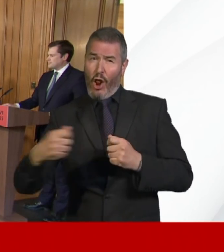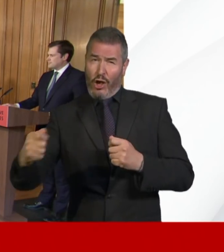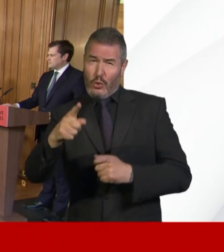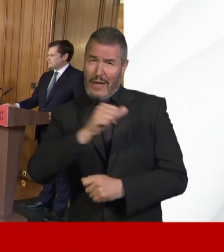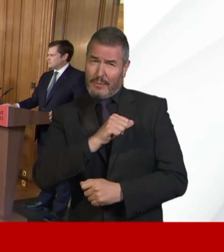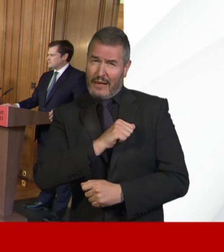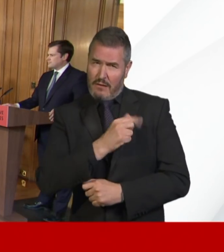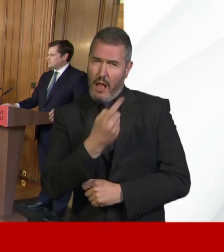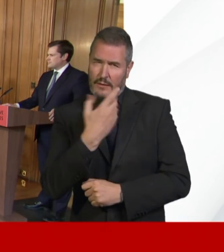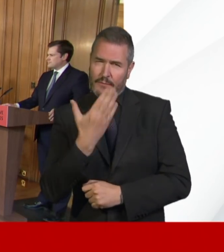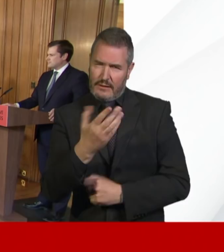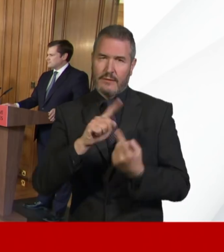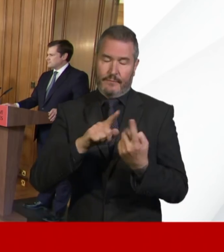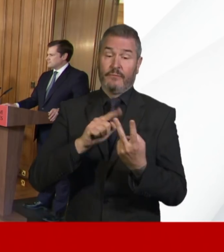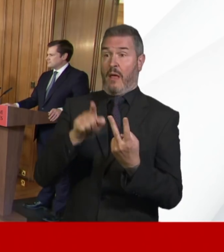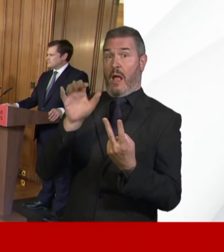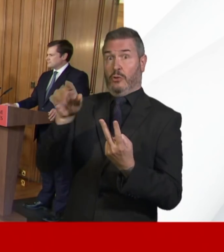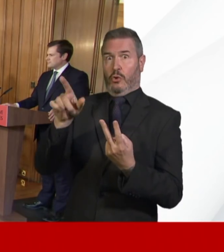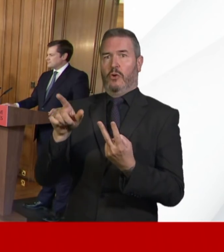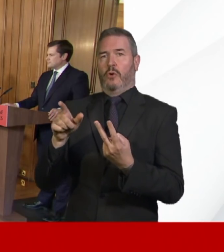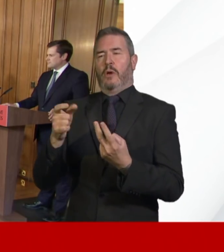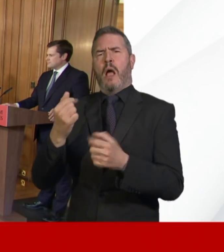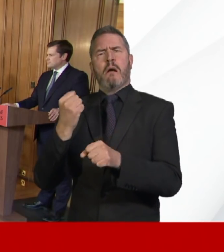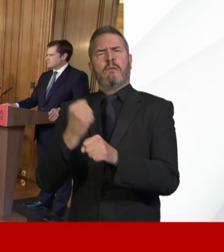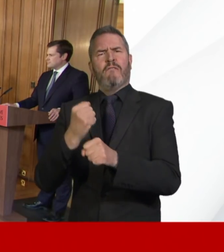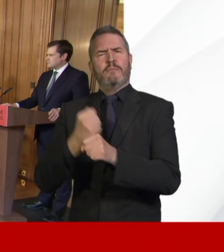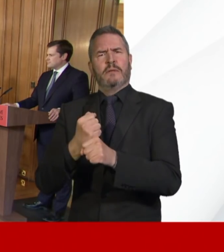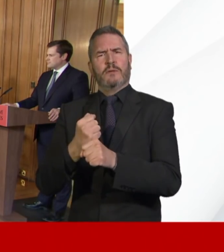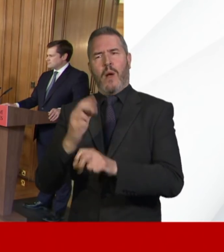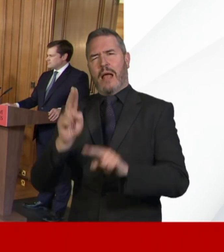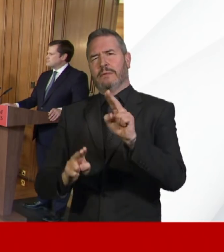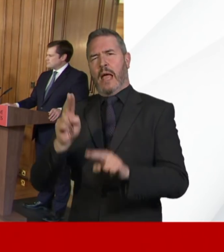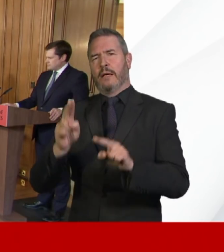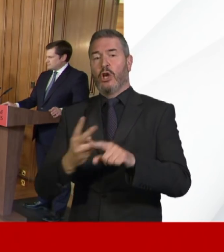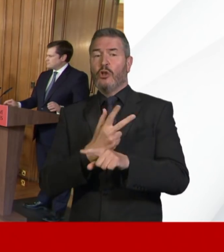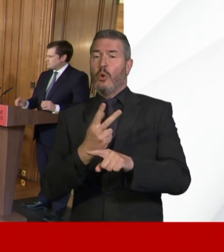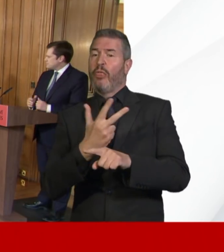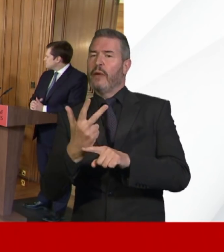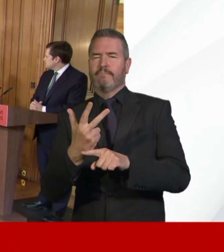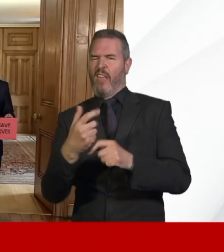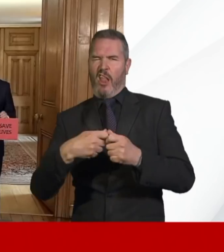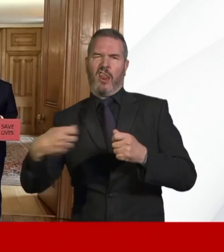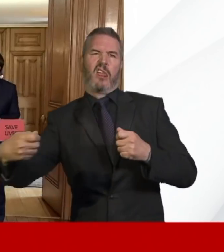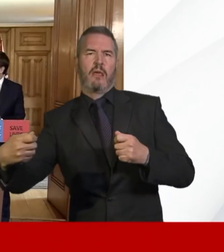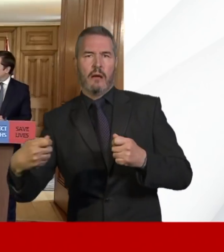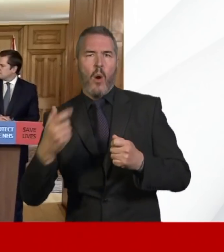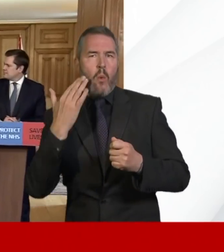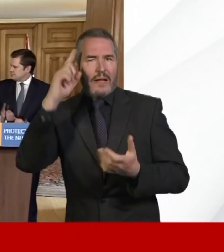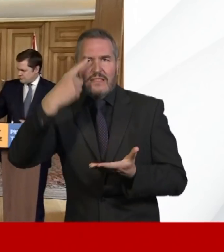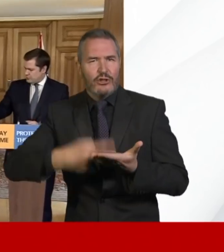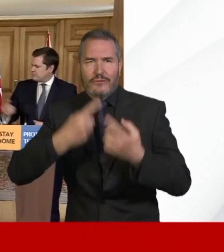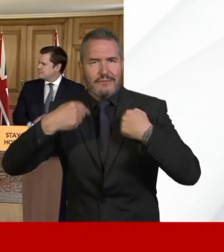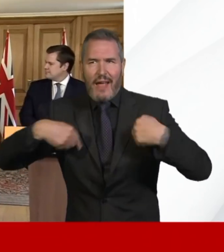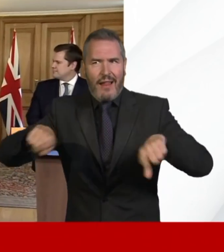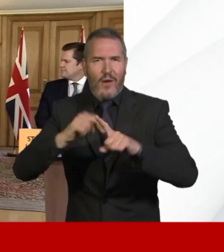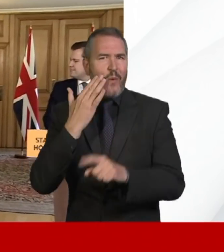that? And to the secretary of state, when will the government be making that reassessment so that people can plan their lives? Shall